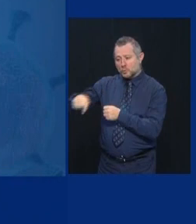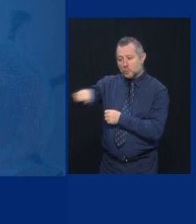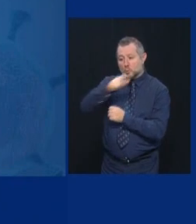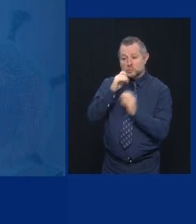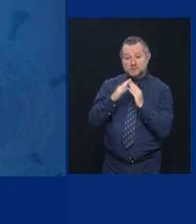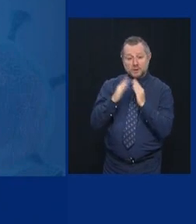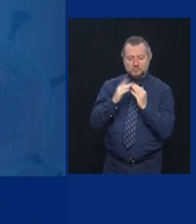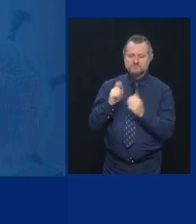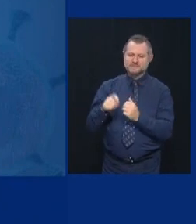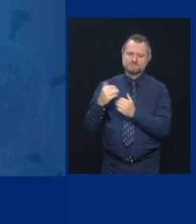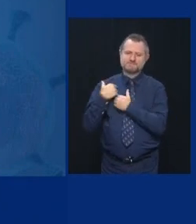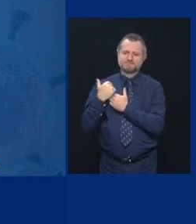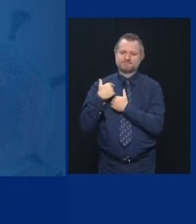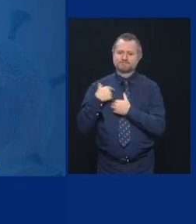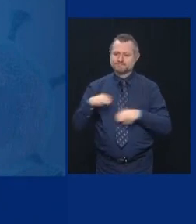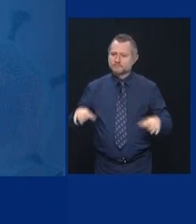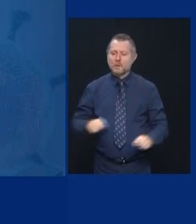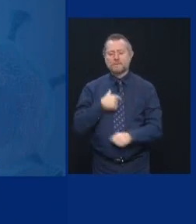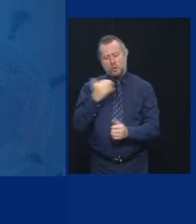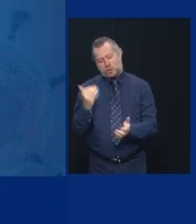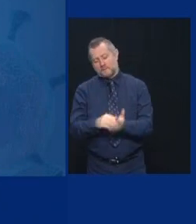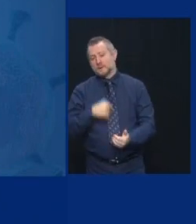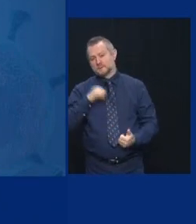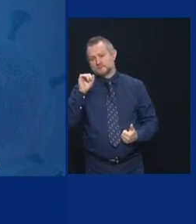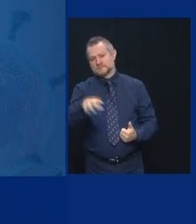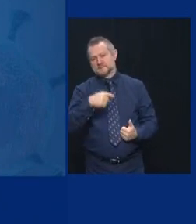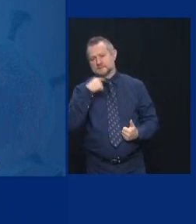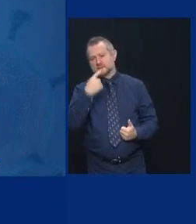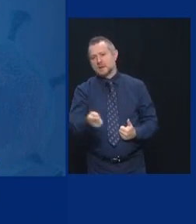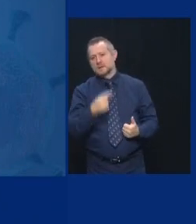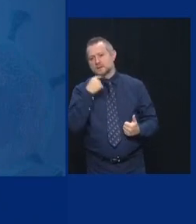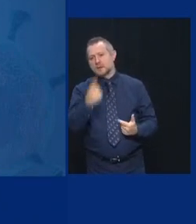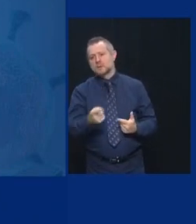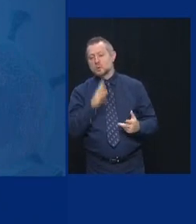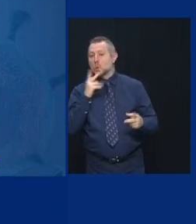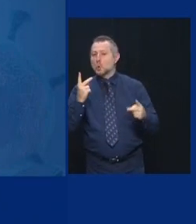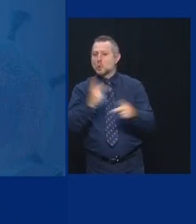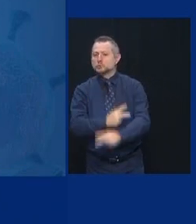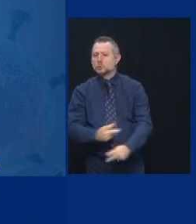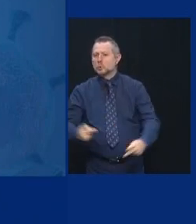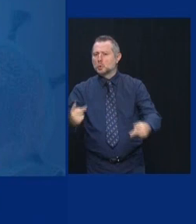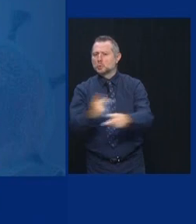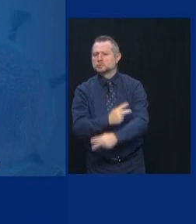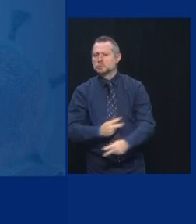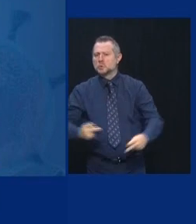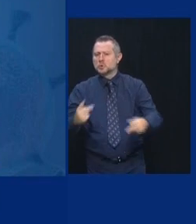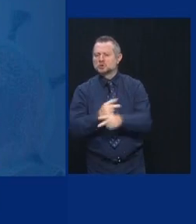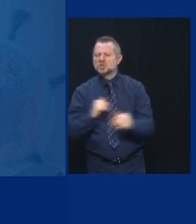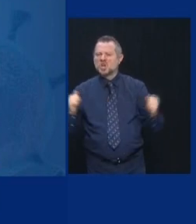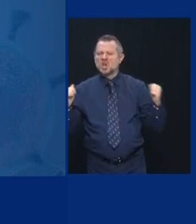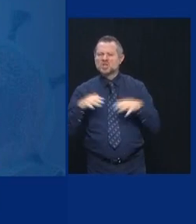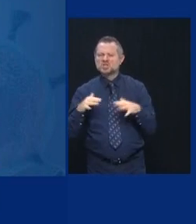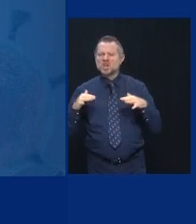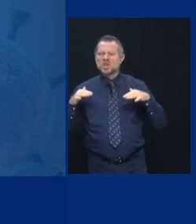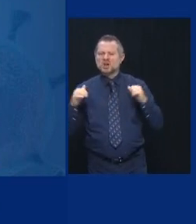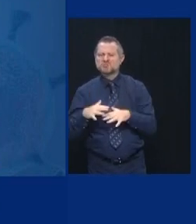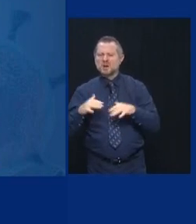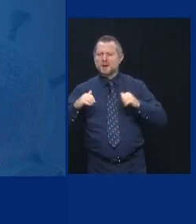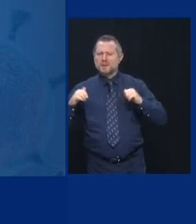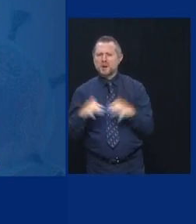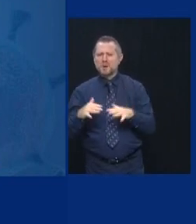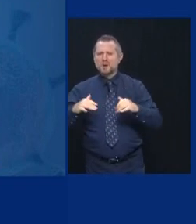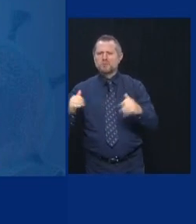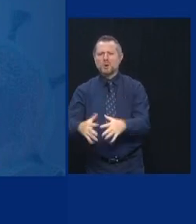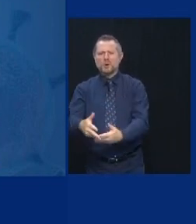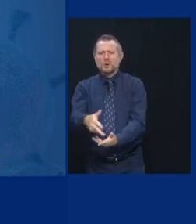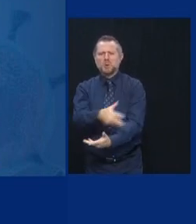Week after week after week. And it got worse and it got worse and it got worse. I then said, forget it.